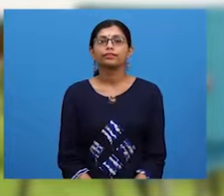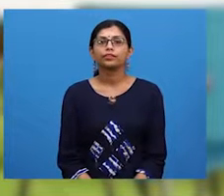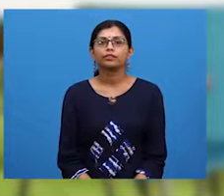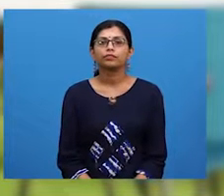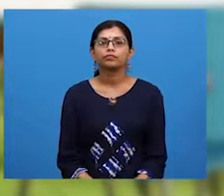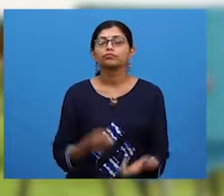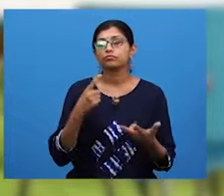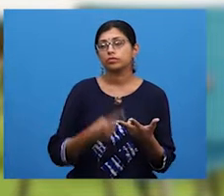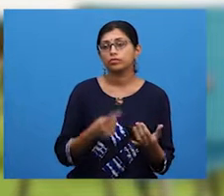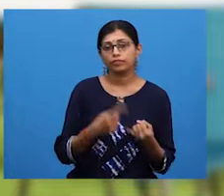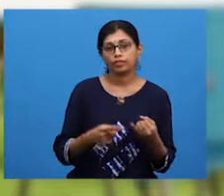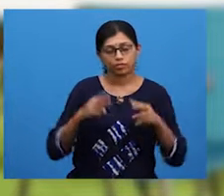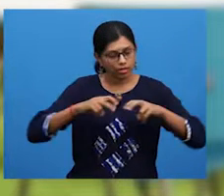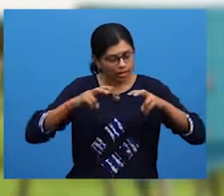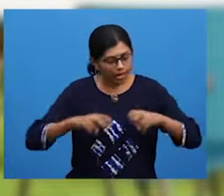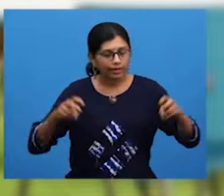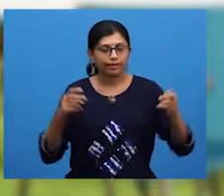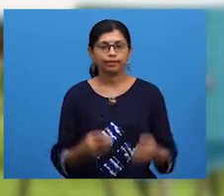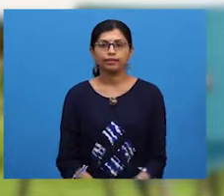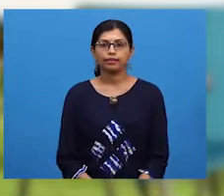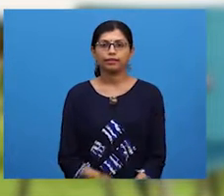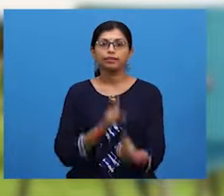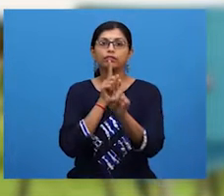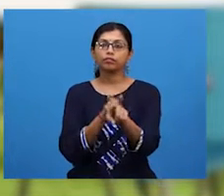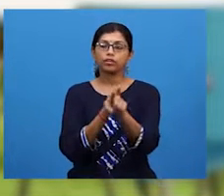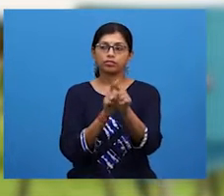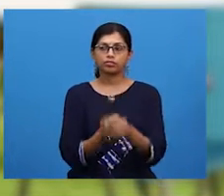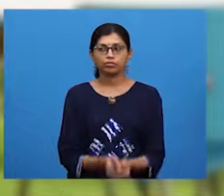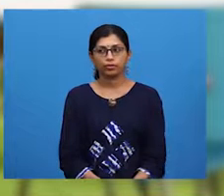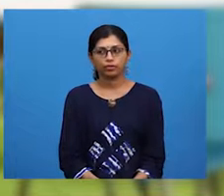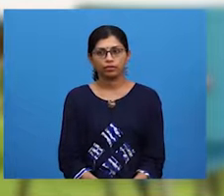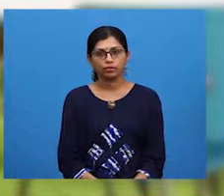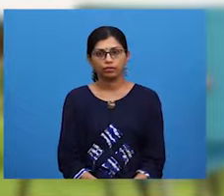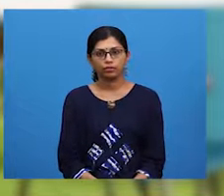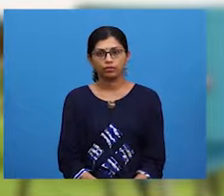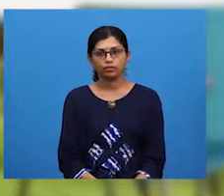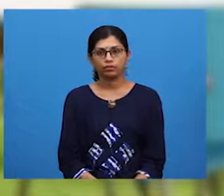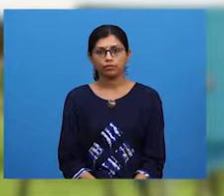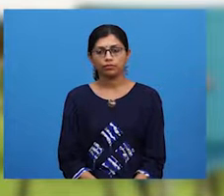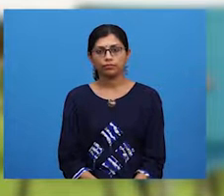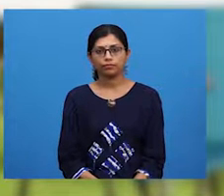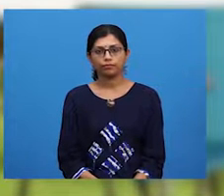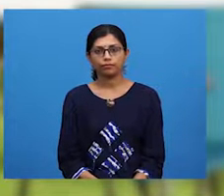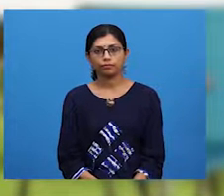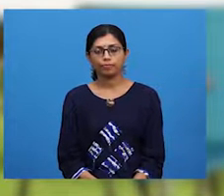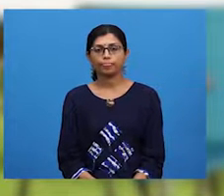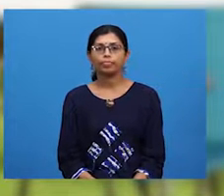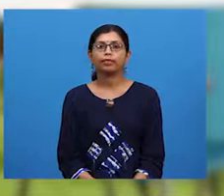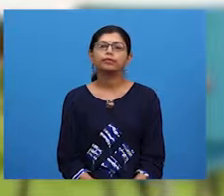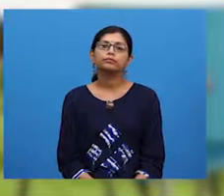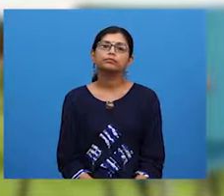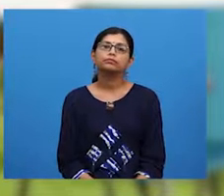the final type which is called the analytic or evaluative response.